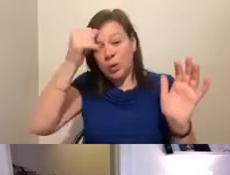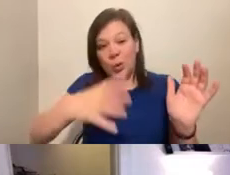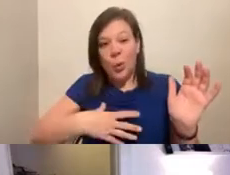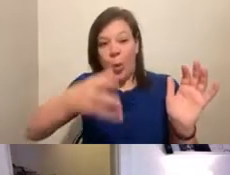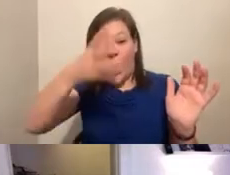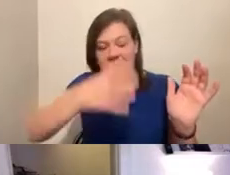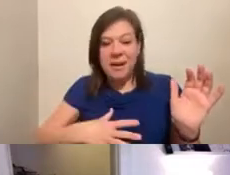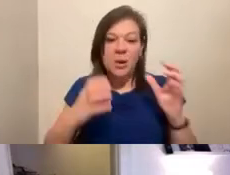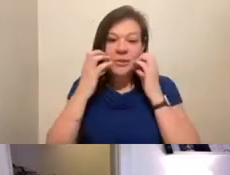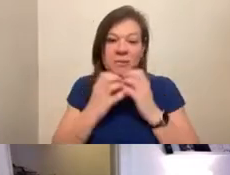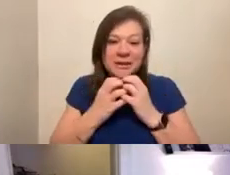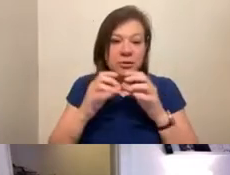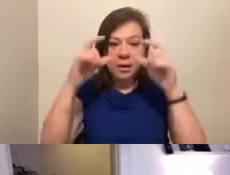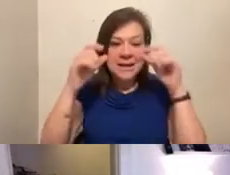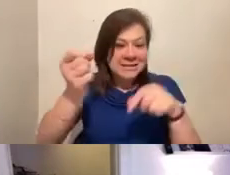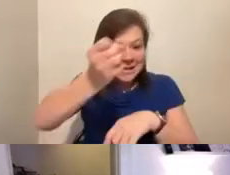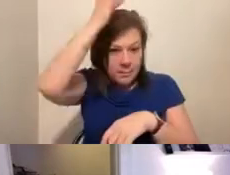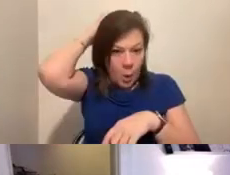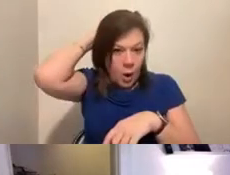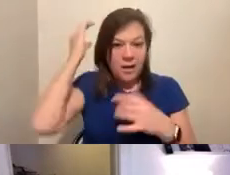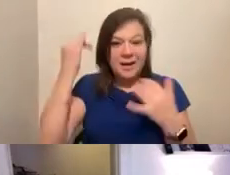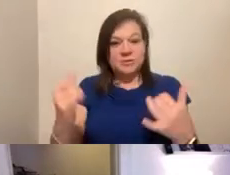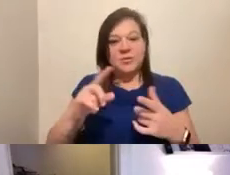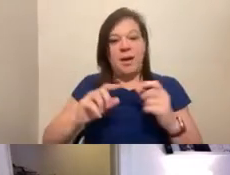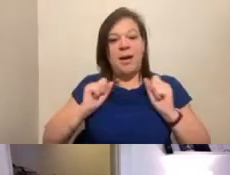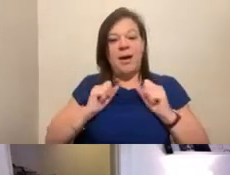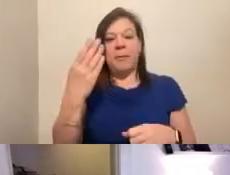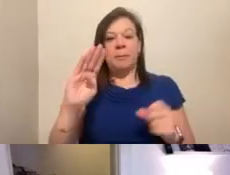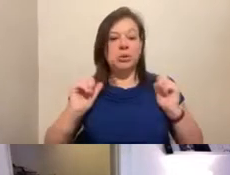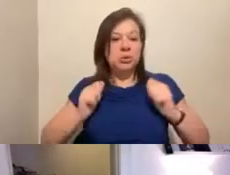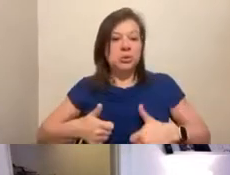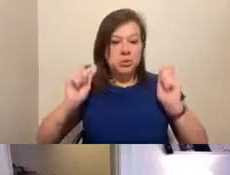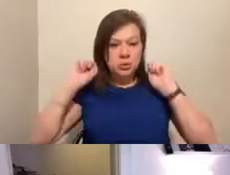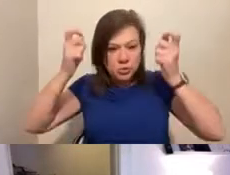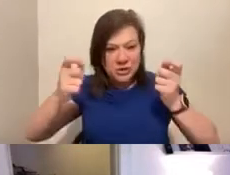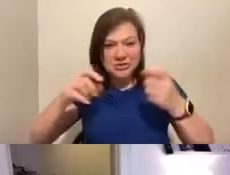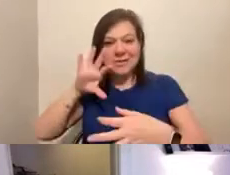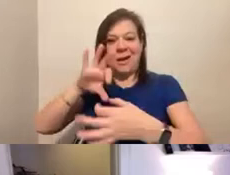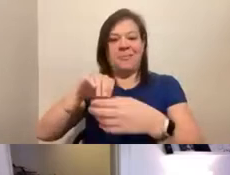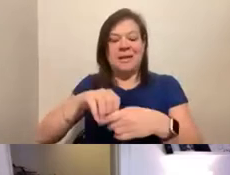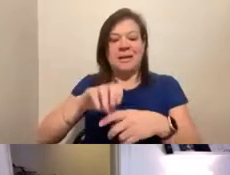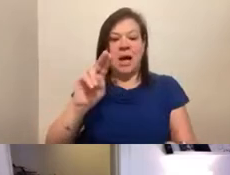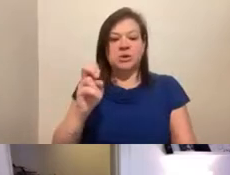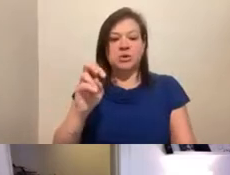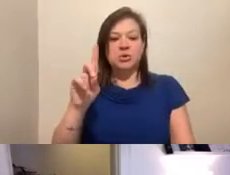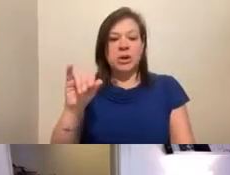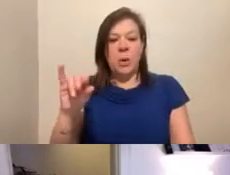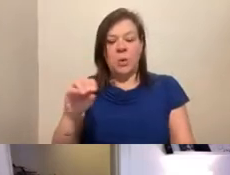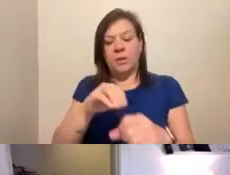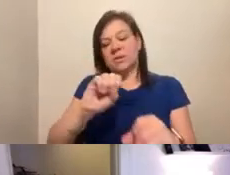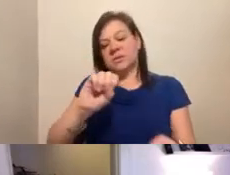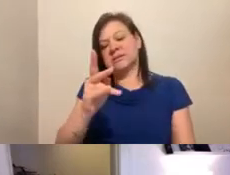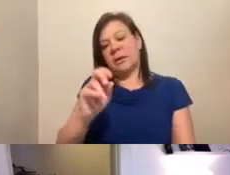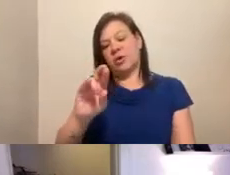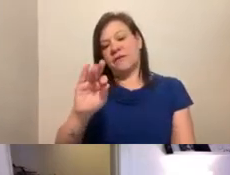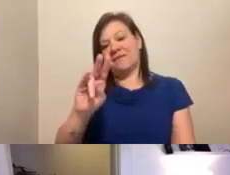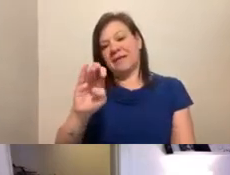mohawk. And today I'm wearing a blue sweatshirt and I'm calling in from my studio in Somerville. As